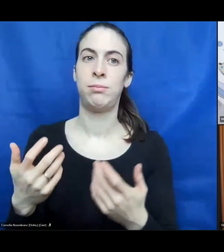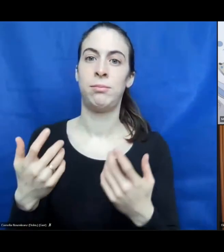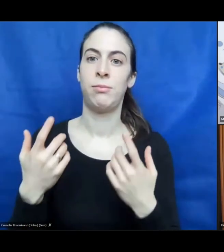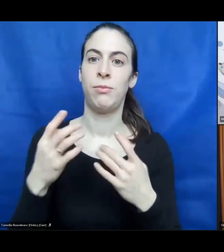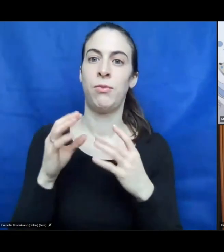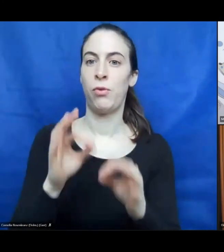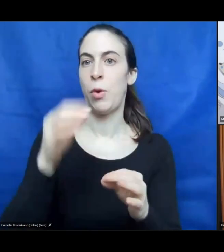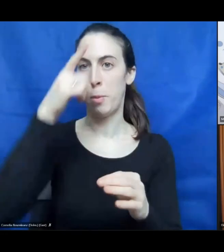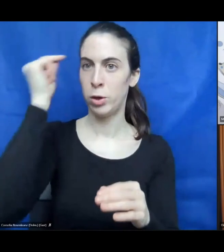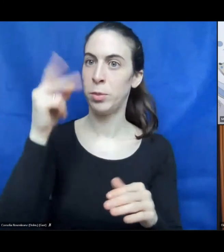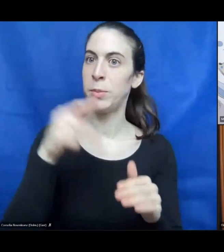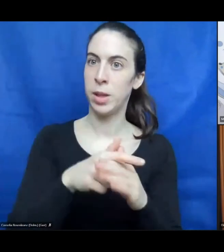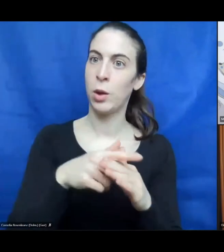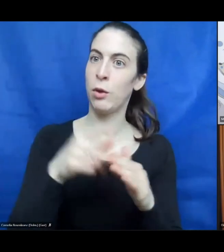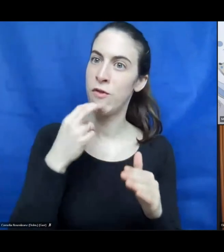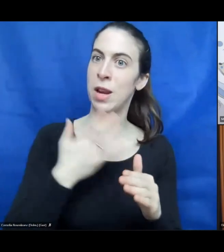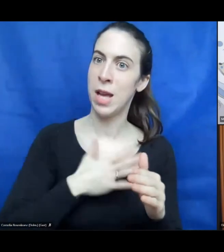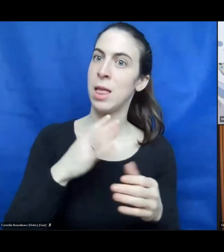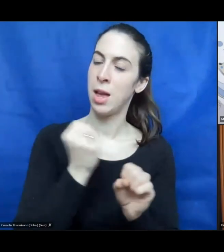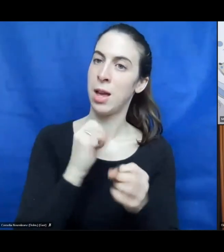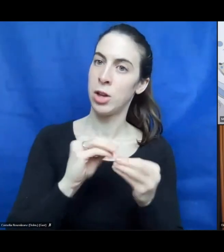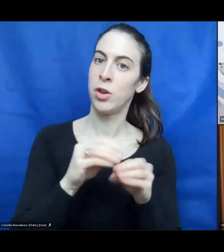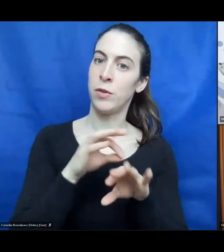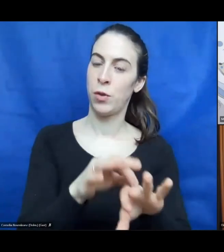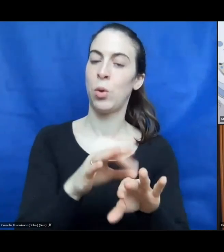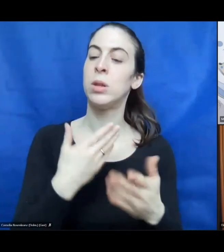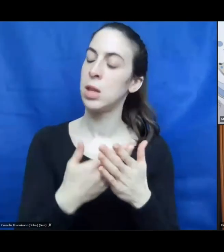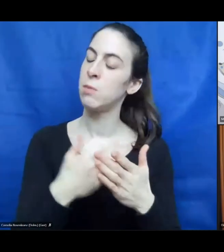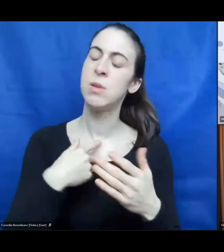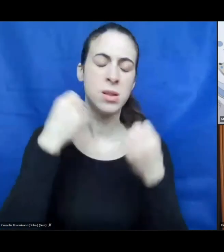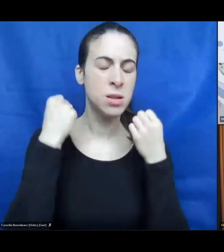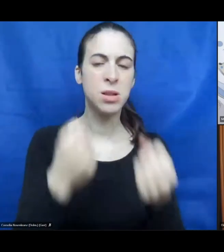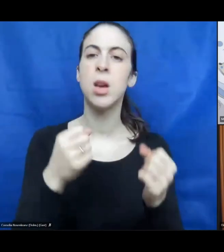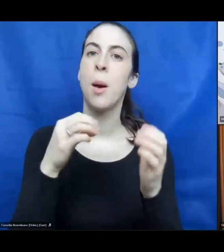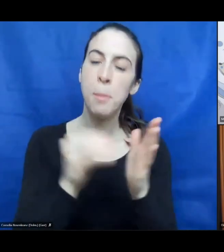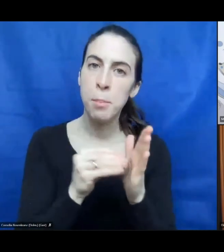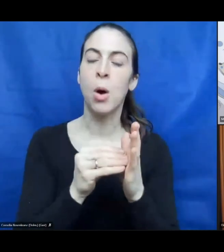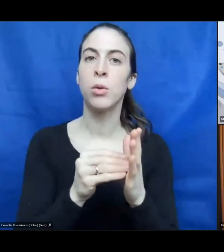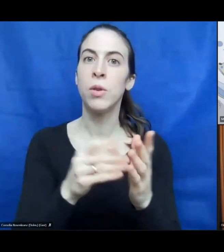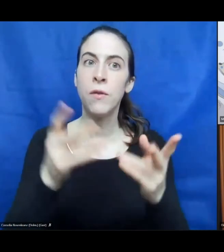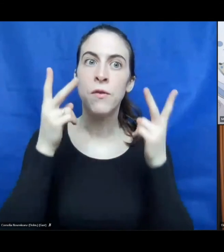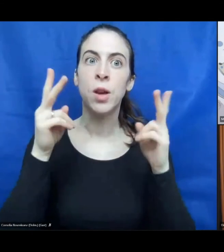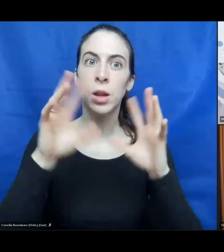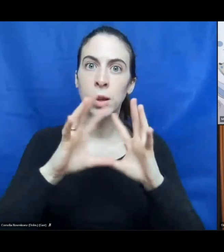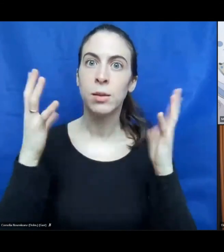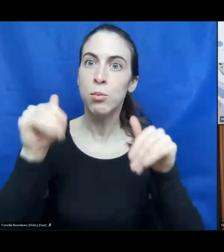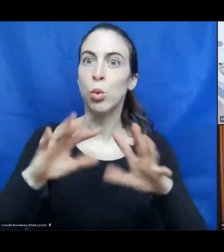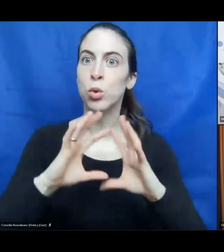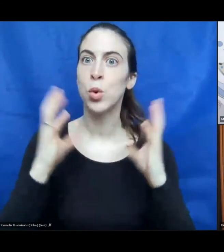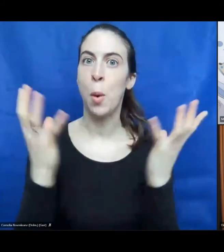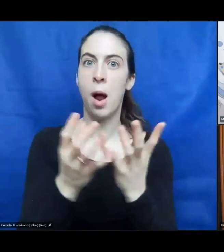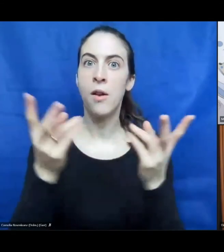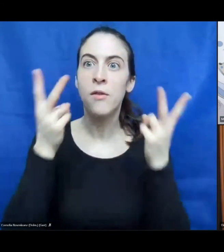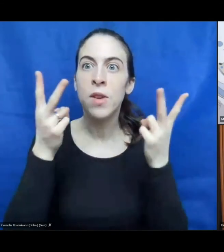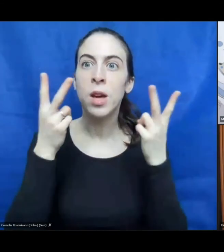disabilities. But let's be clear about that. So, I'm convinced about the scope of a global – that you need